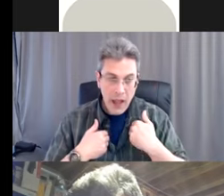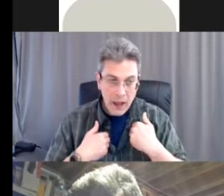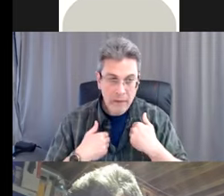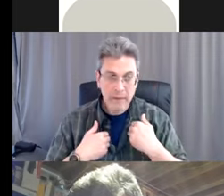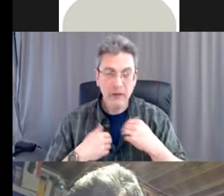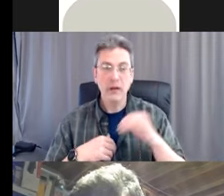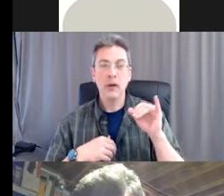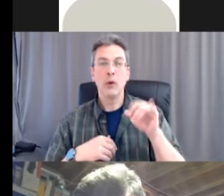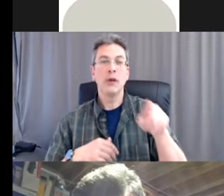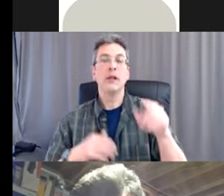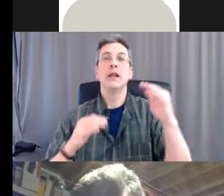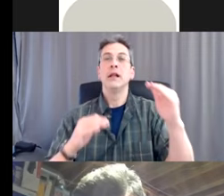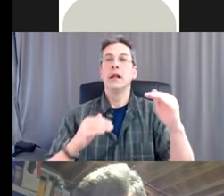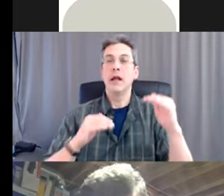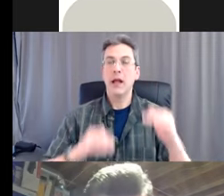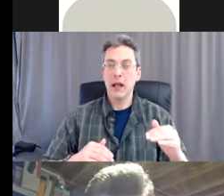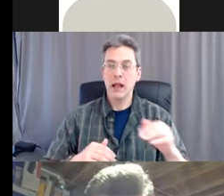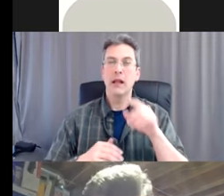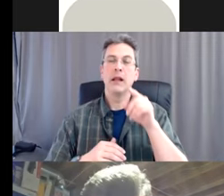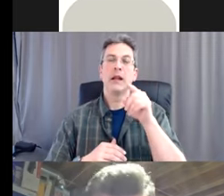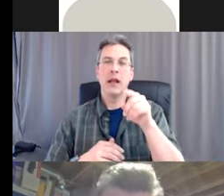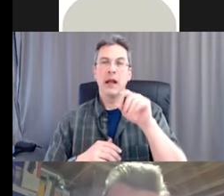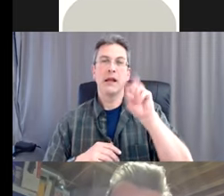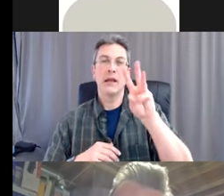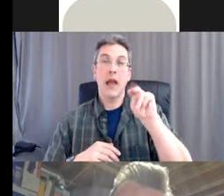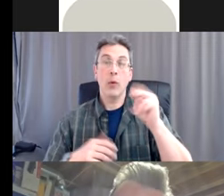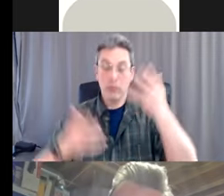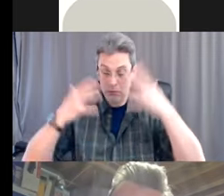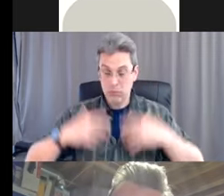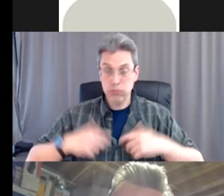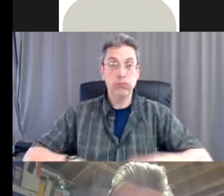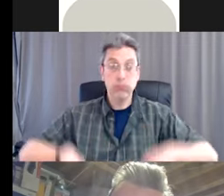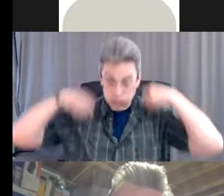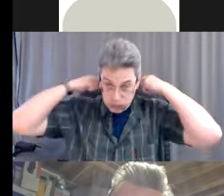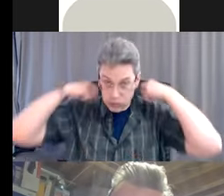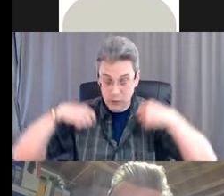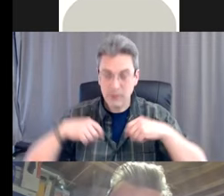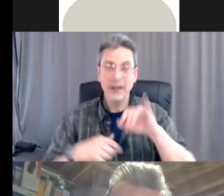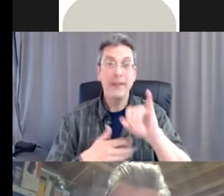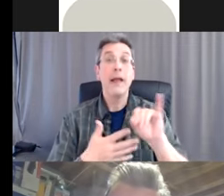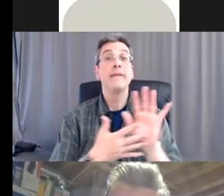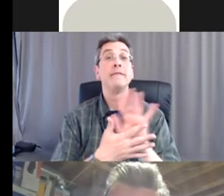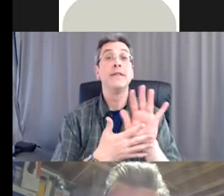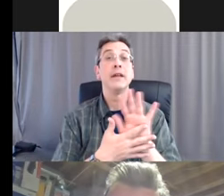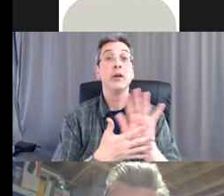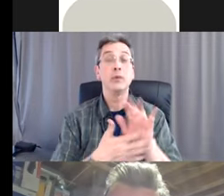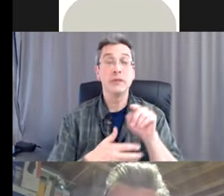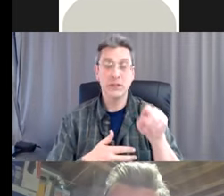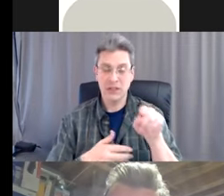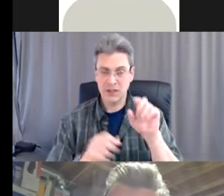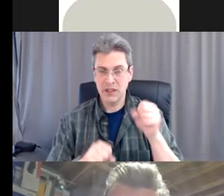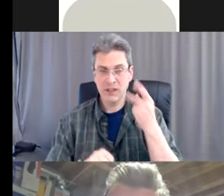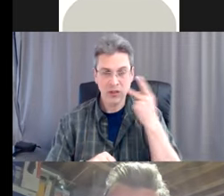isolation gowns as well to see those videos. Again, I find them extremely informative. Uh,